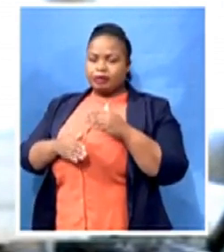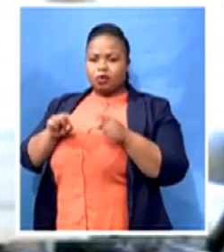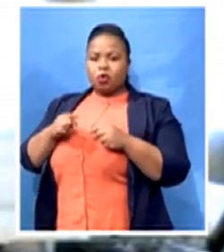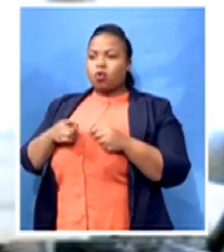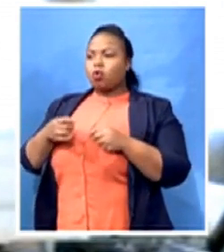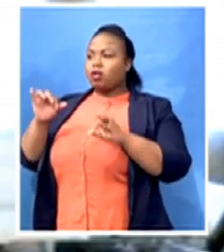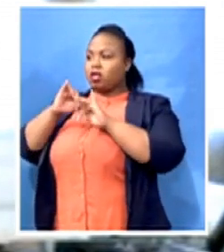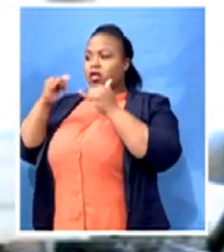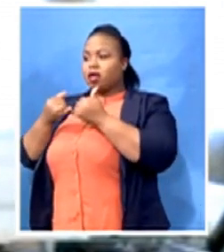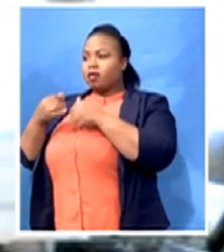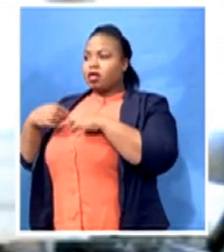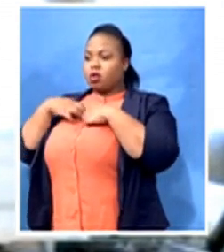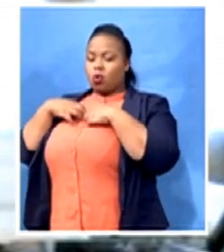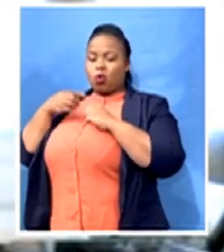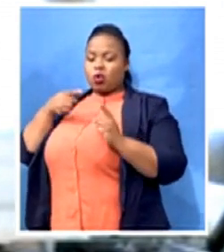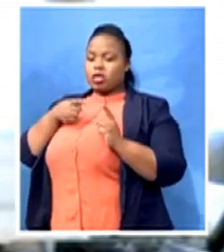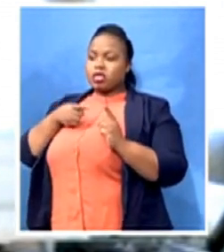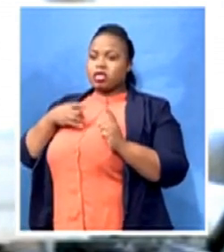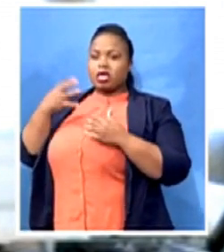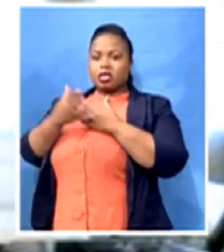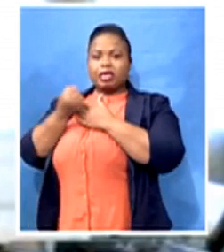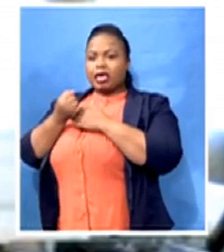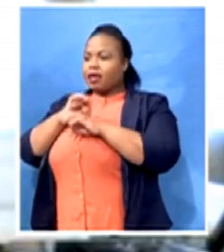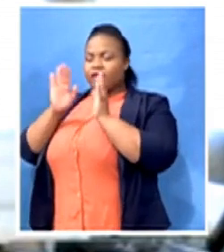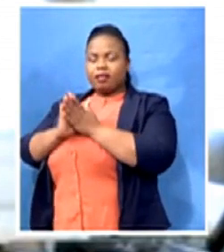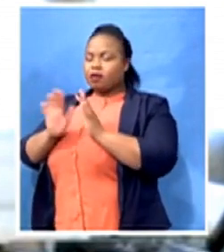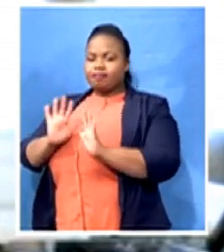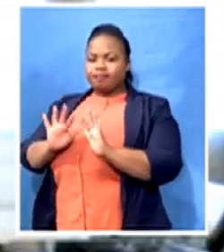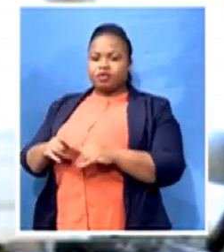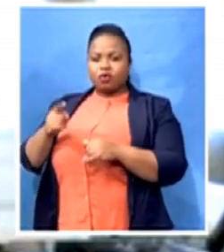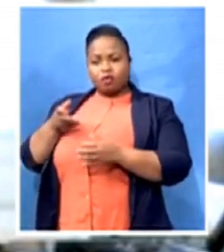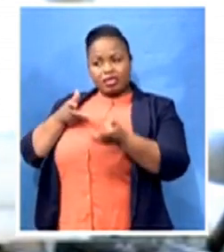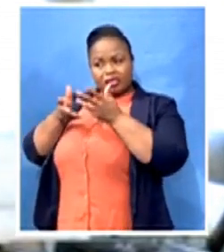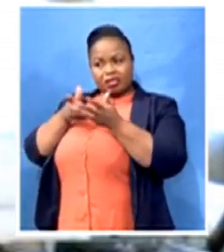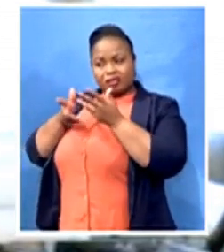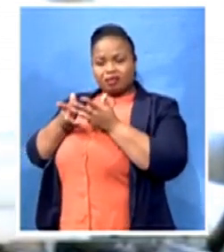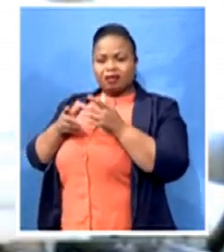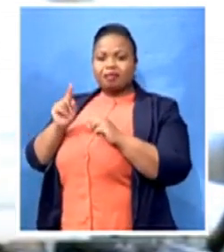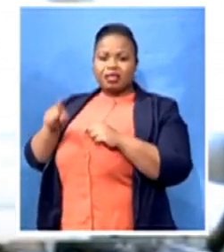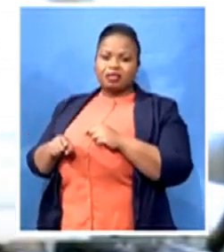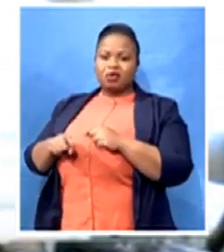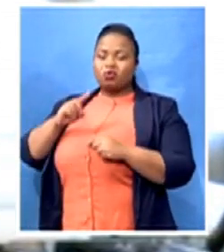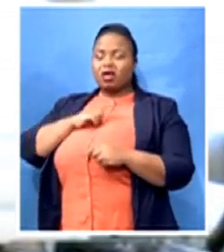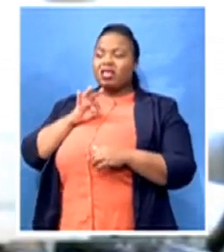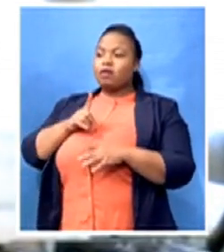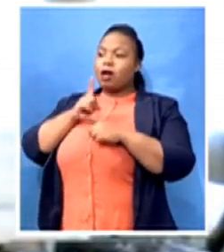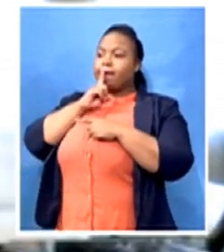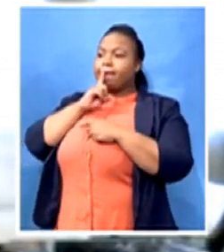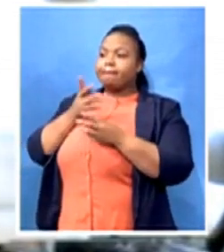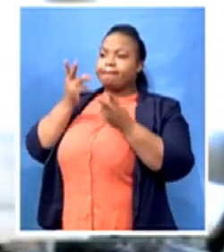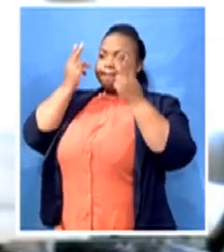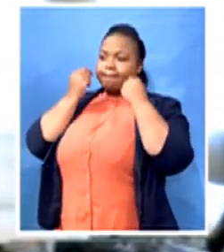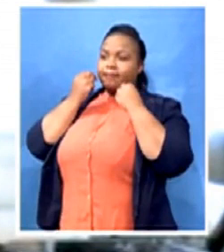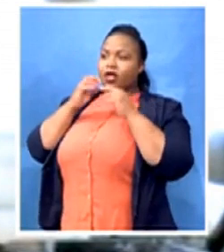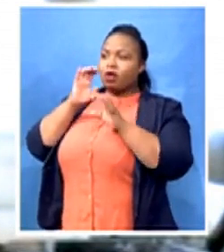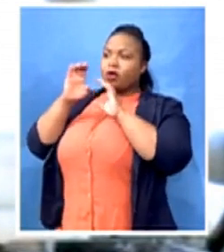brokers and your insurers is probably one of the gravest mistakes that you're going to do because you are going to end up with lapses and you are going to be